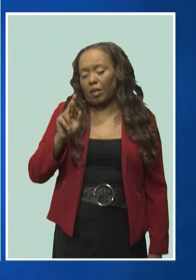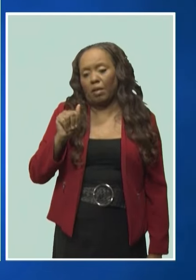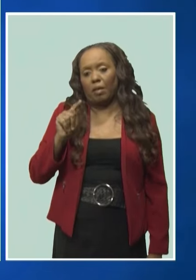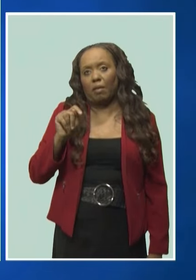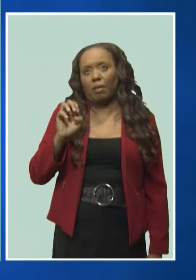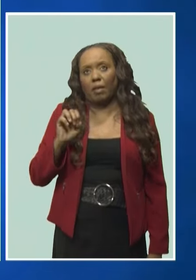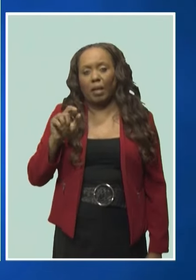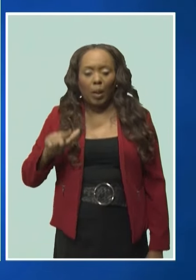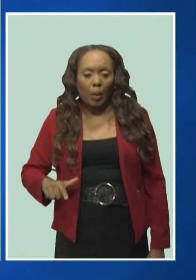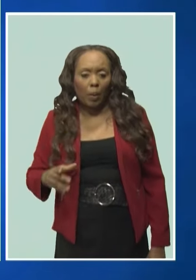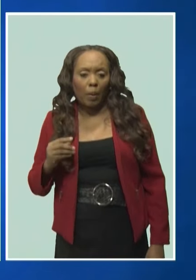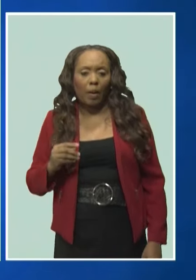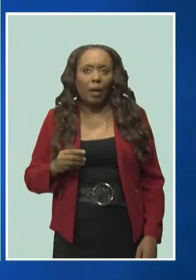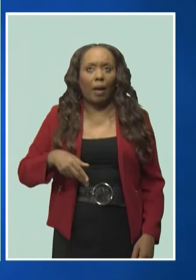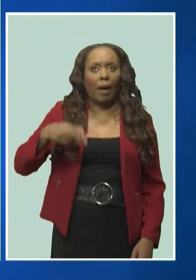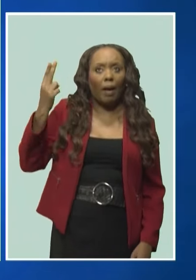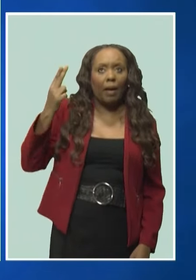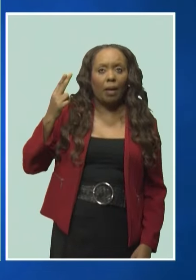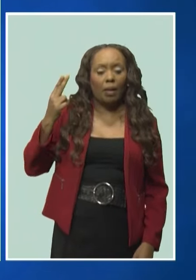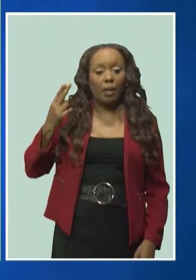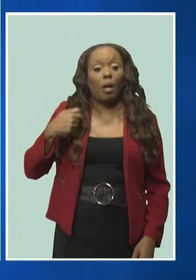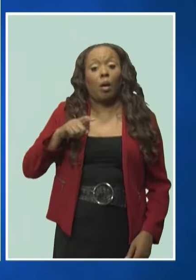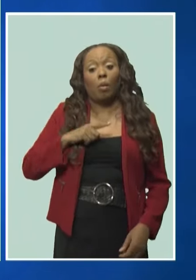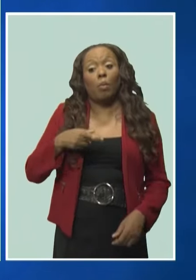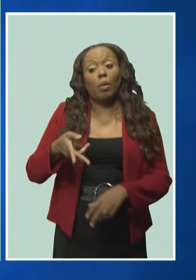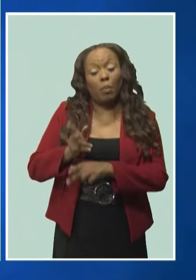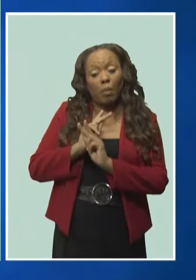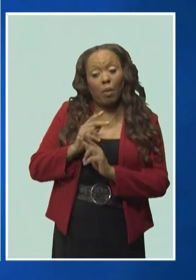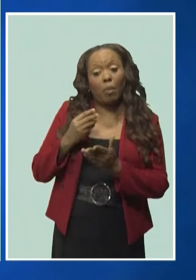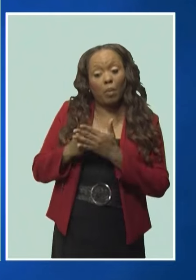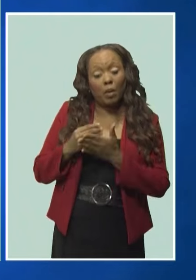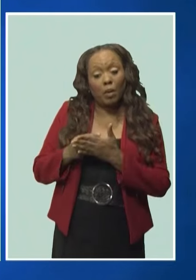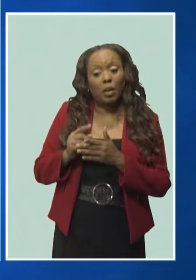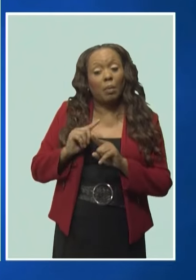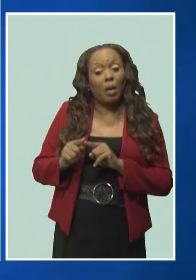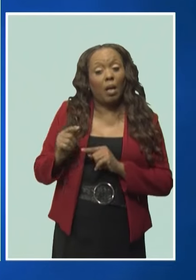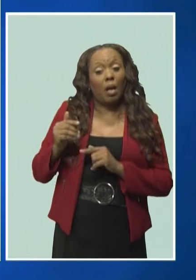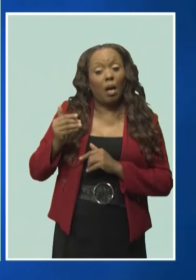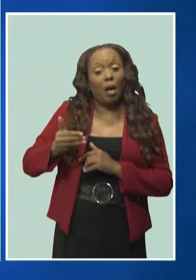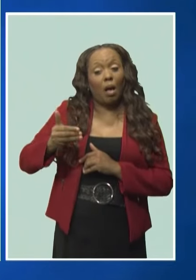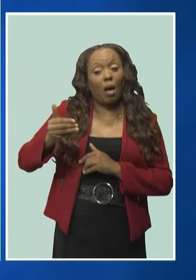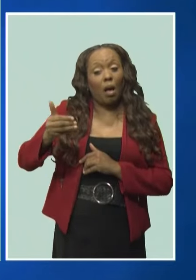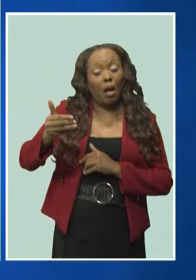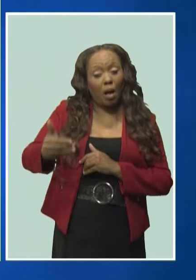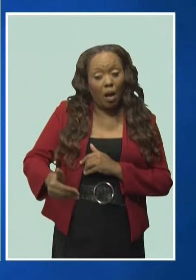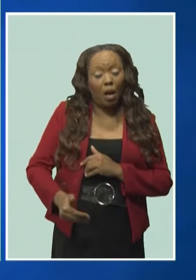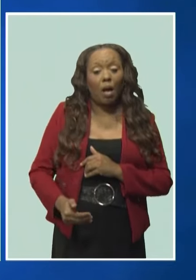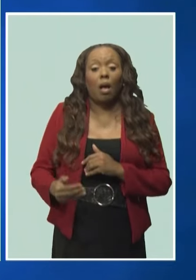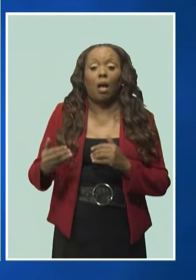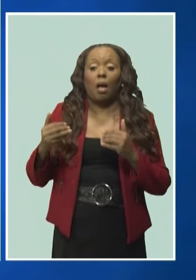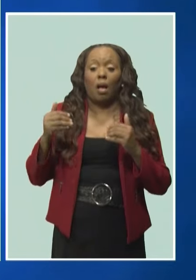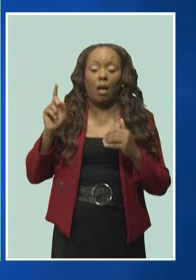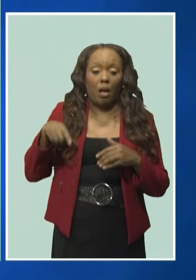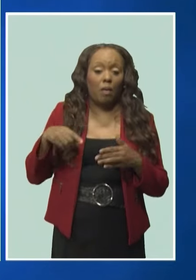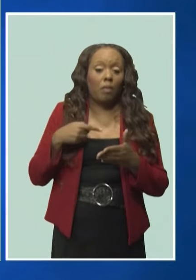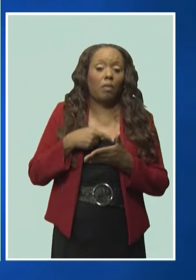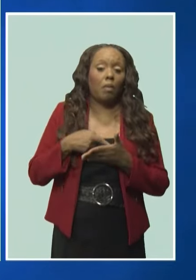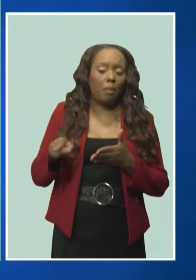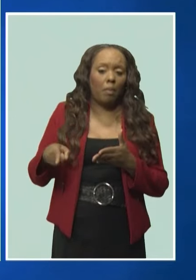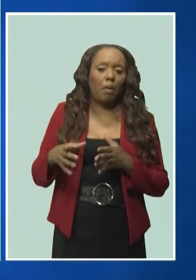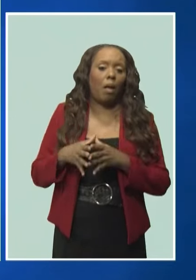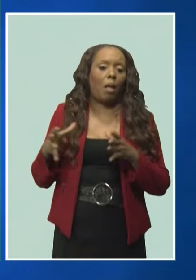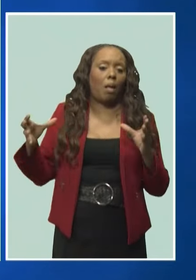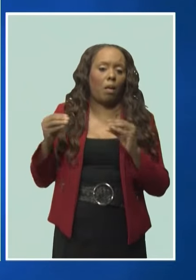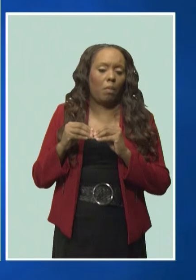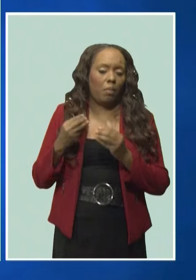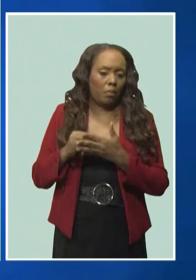our government is borrowing at very low rates. As those things mature, it's going to be a different story with higher rates, so